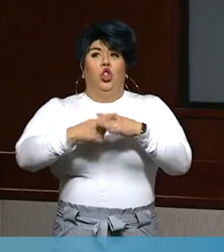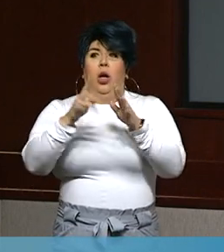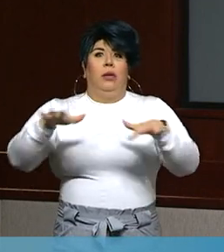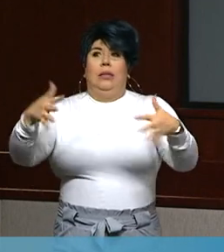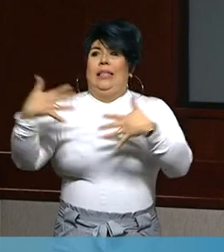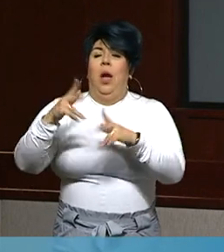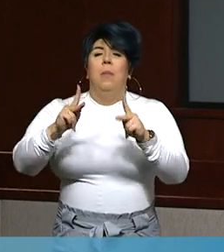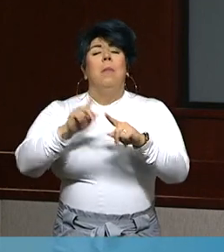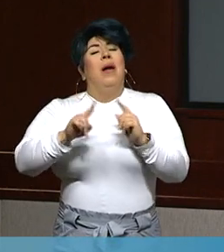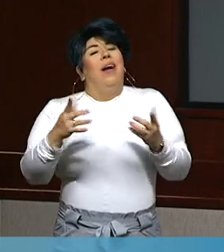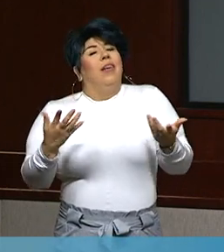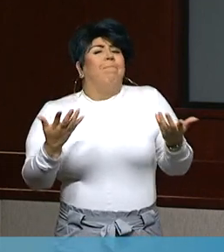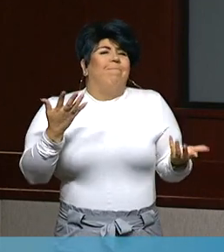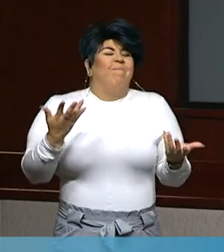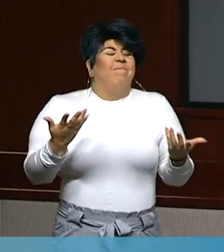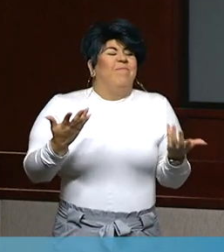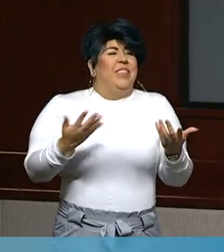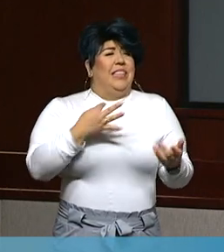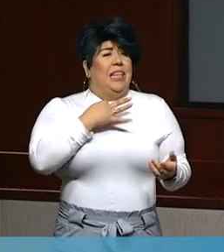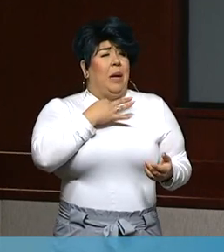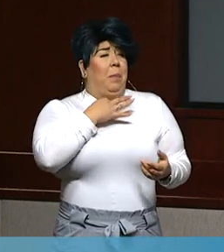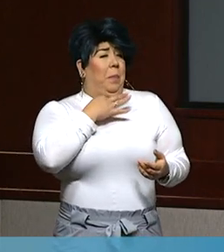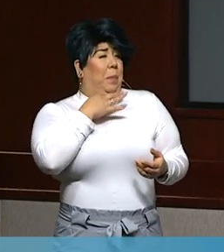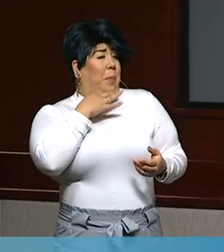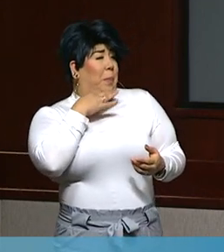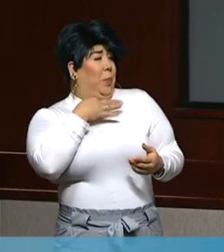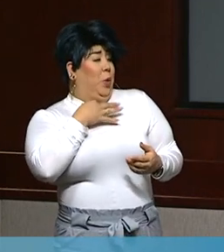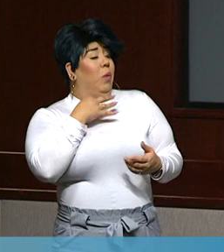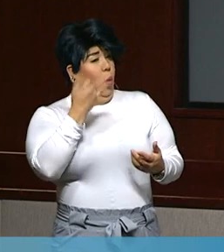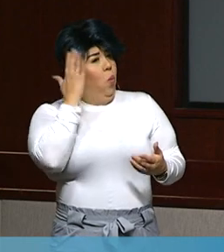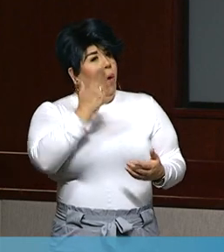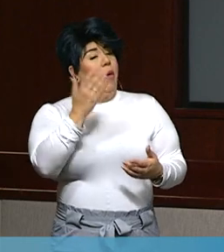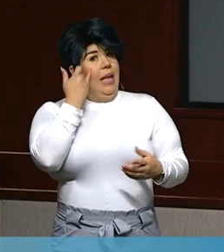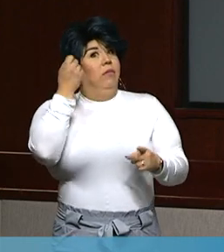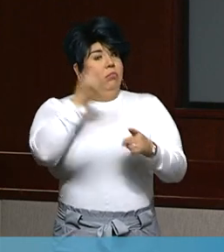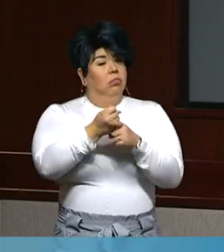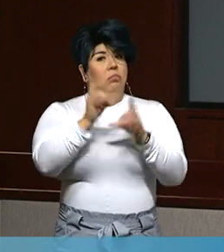bad. You know, do you think that is a message that we should be sharing at this point?